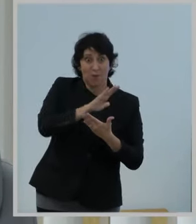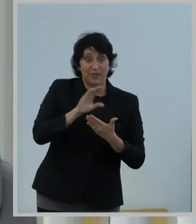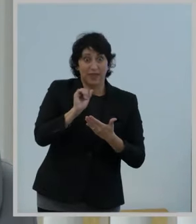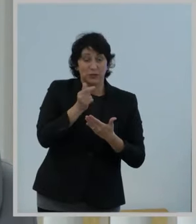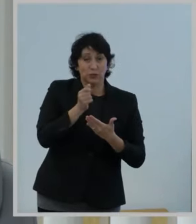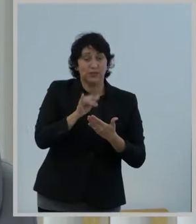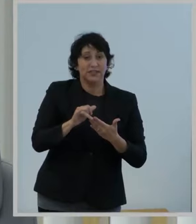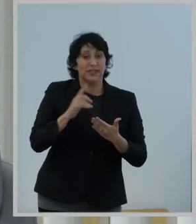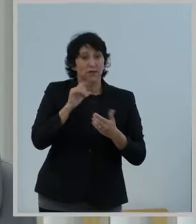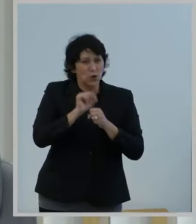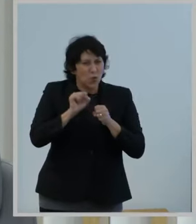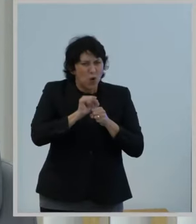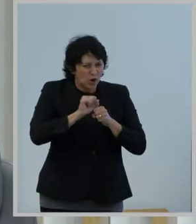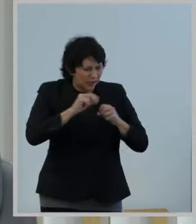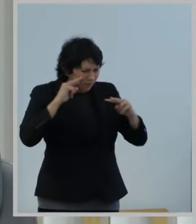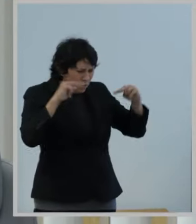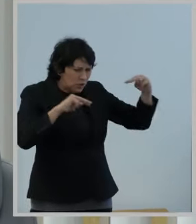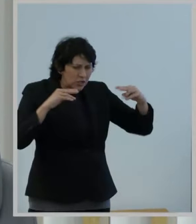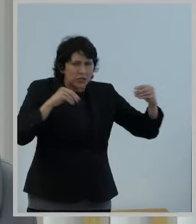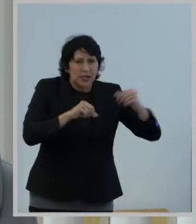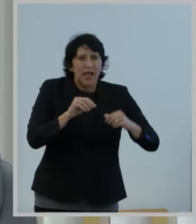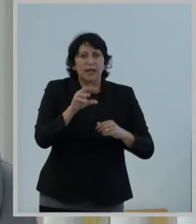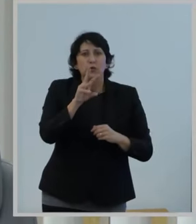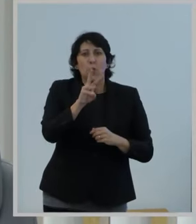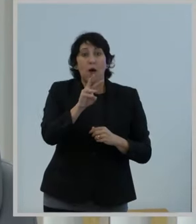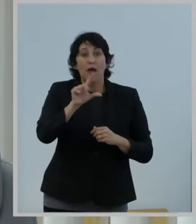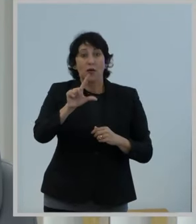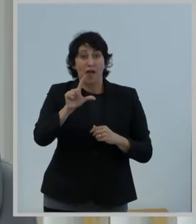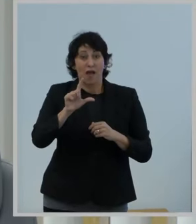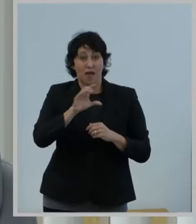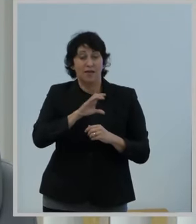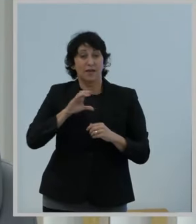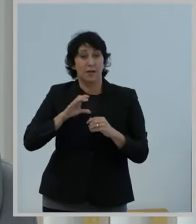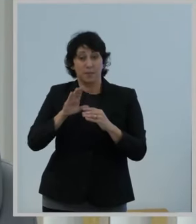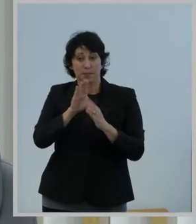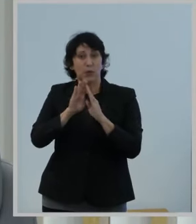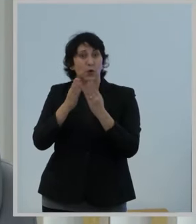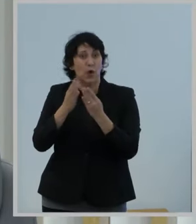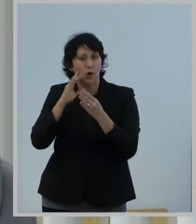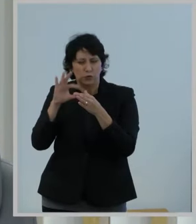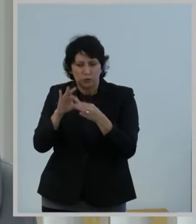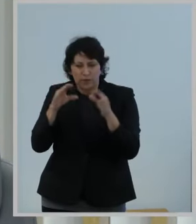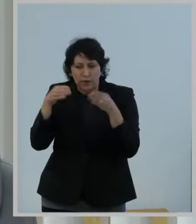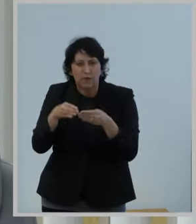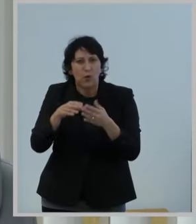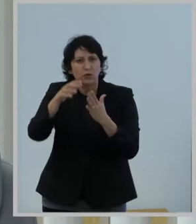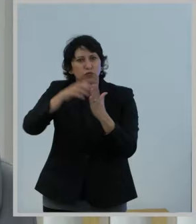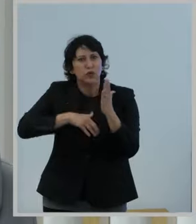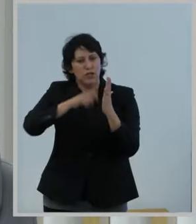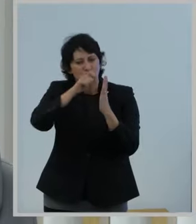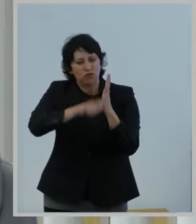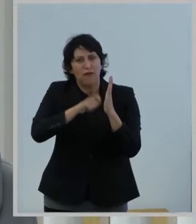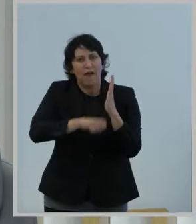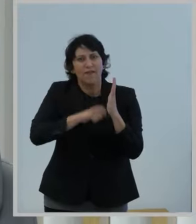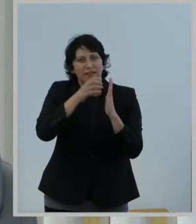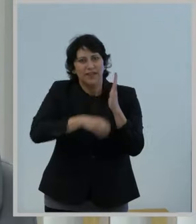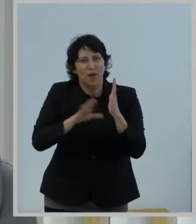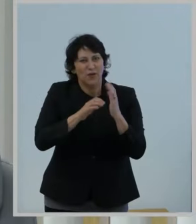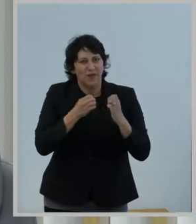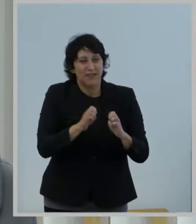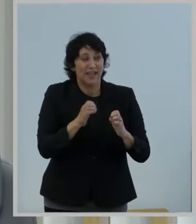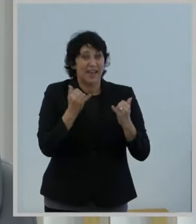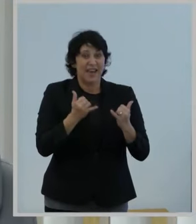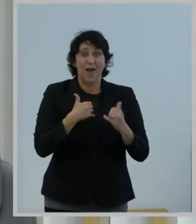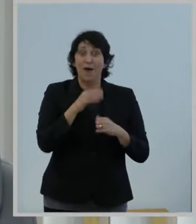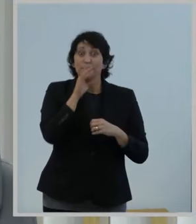their work on this item, and to the Wireline Competition Bureau for leading the drafting efforts. And now, I want to make my